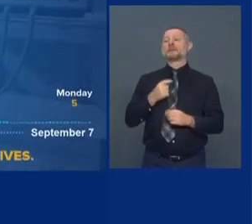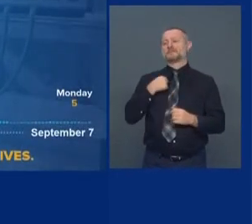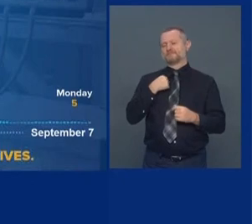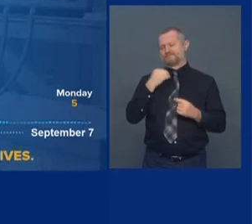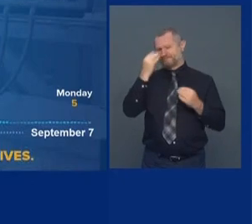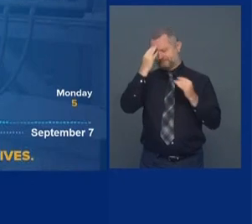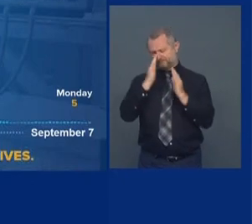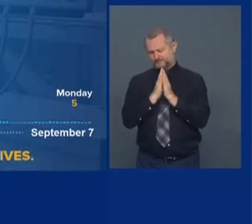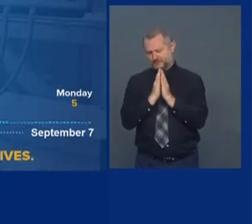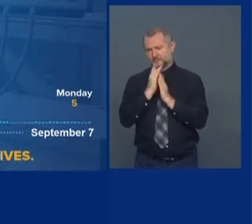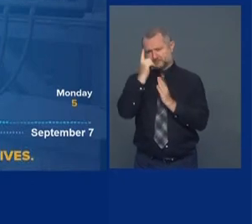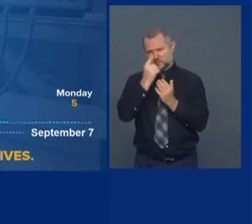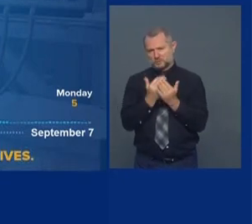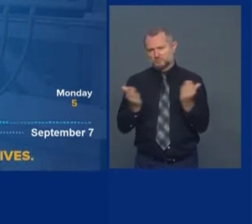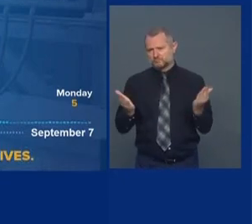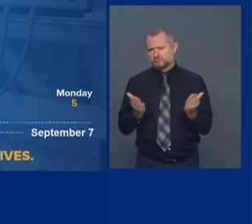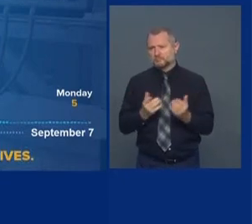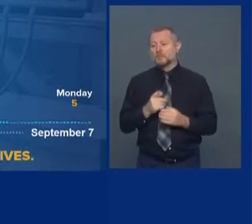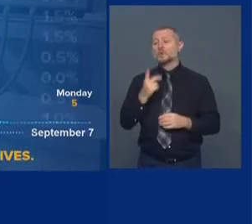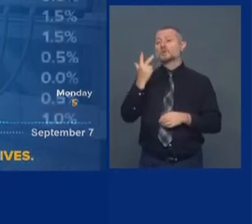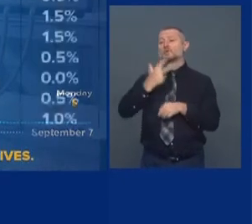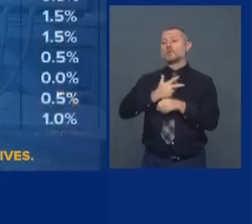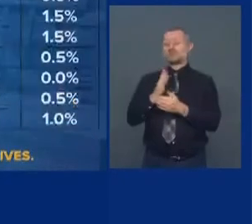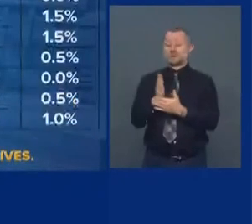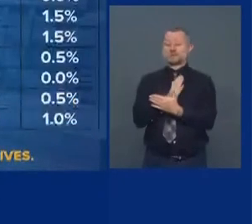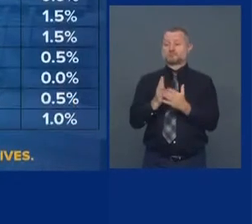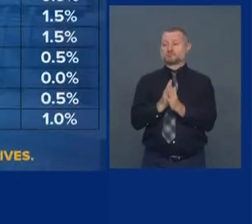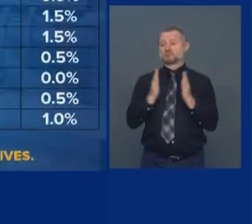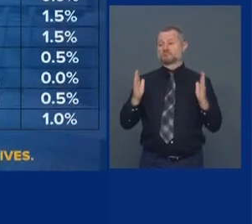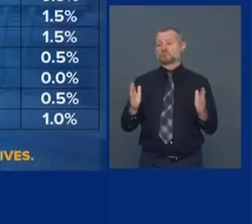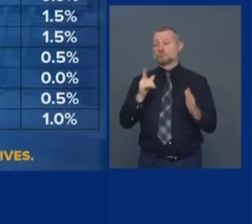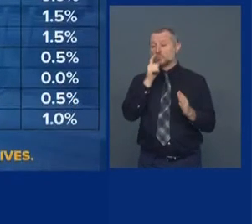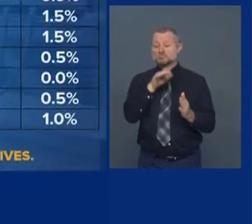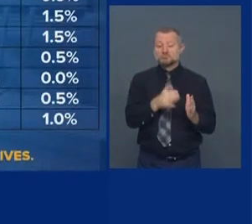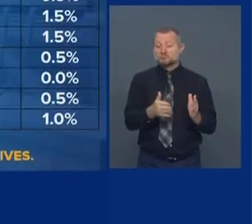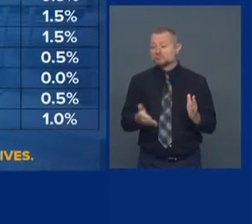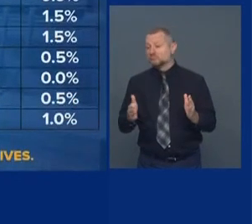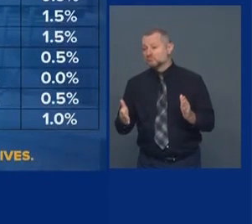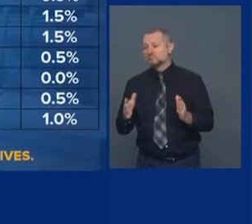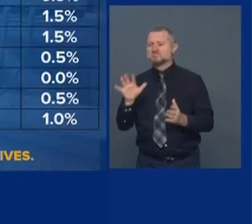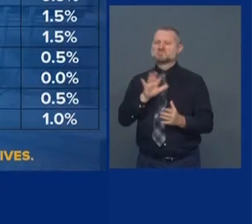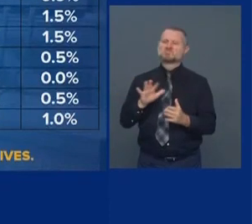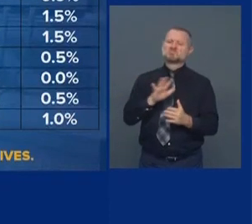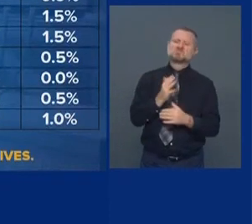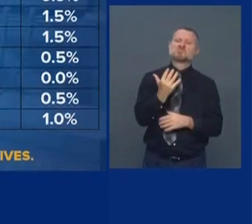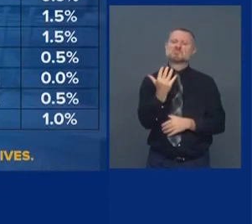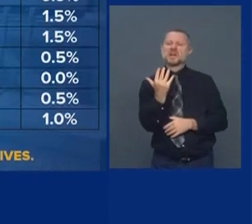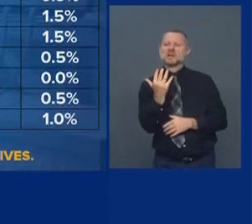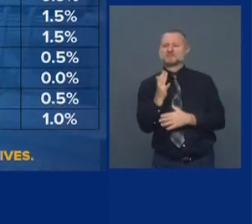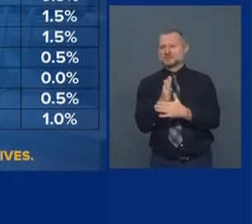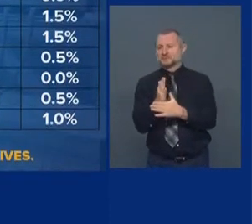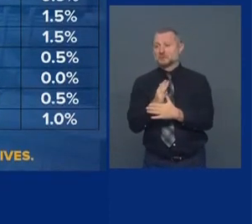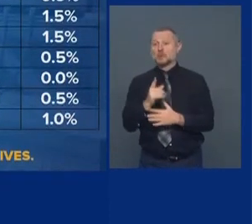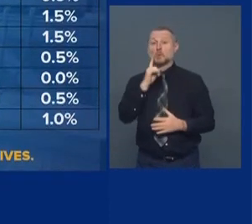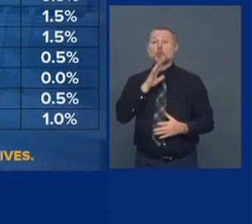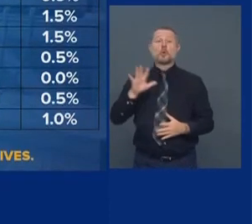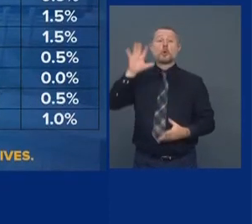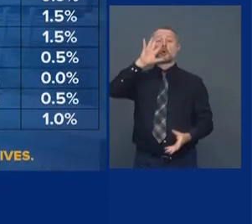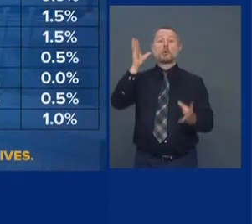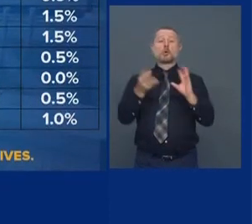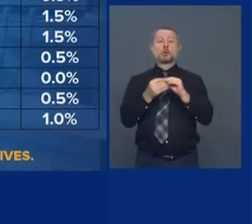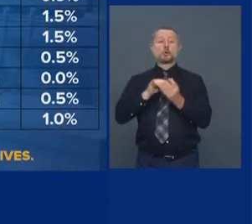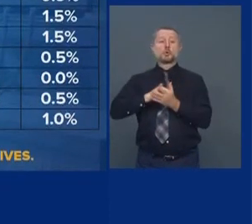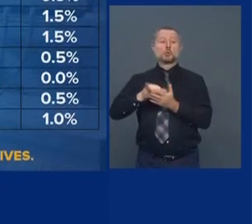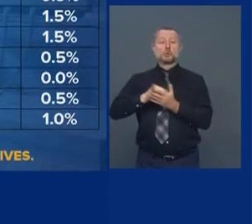Three-day average on death loss. Three loss is about five. You look across the state. Basically,